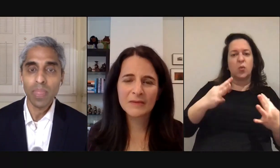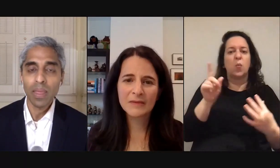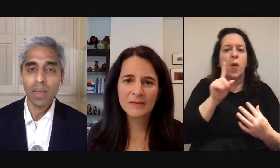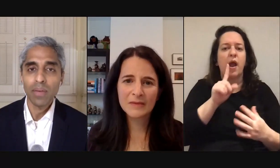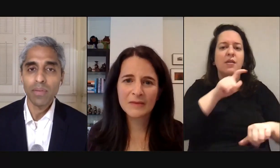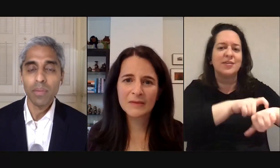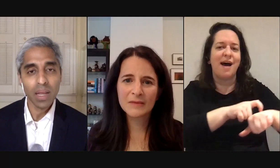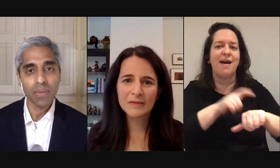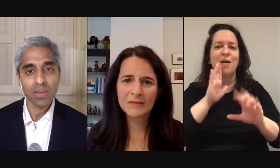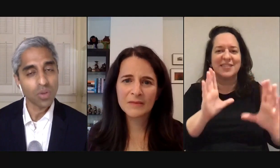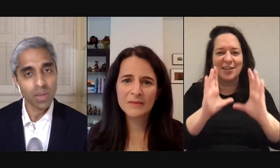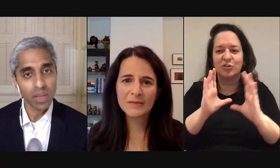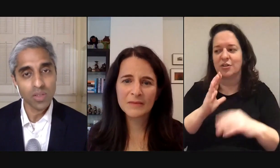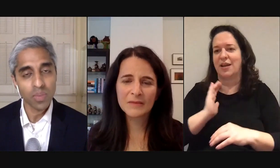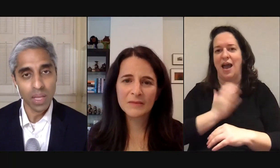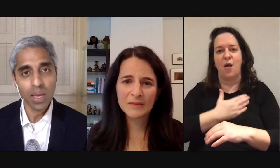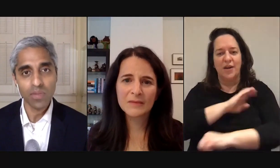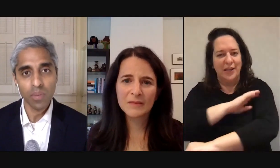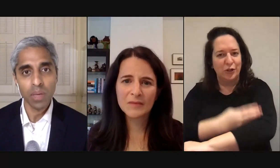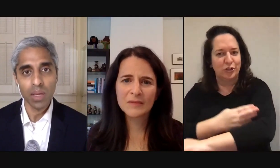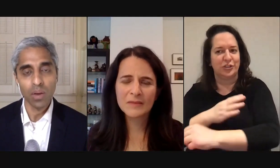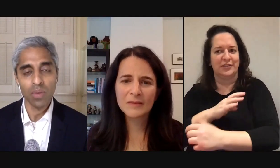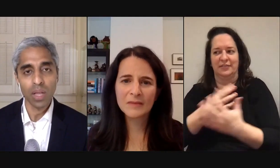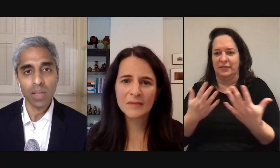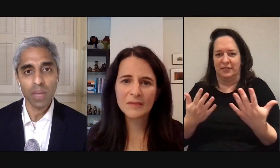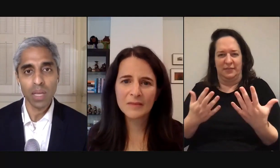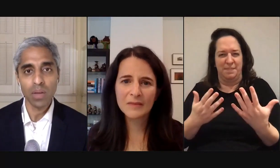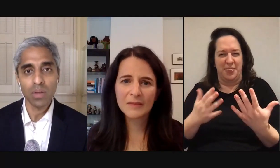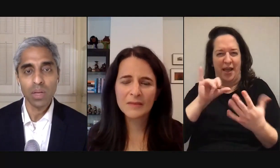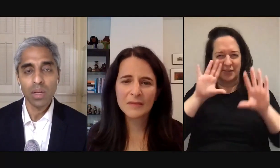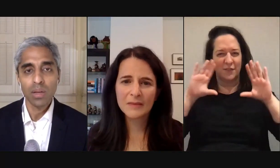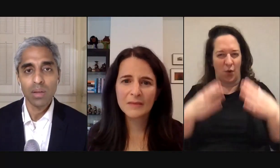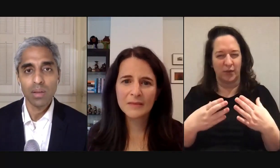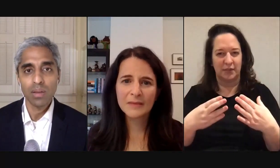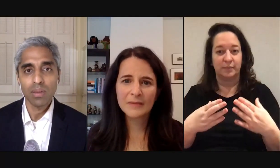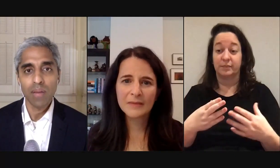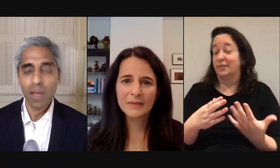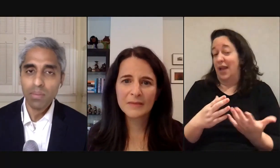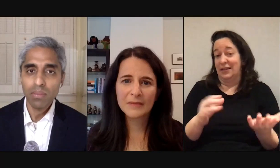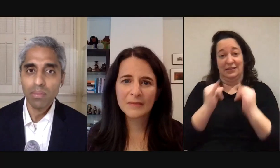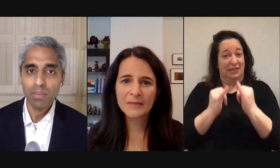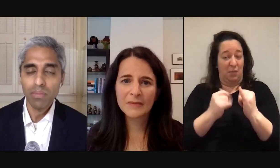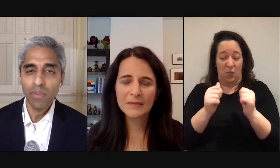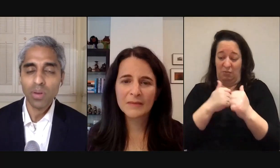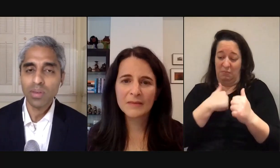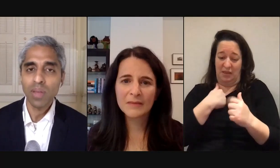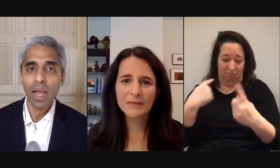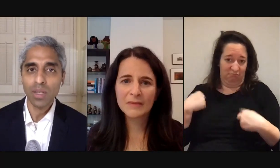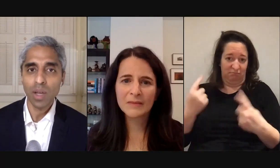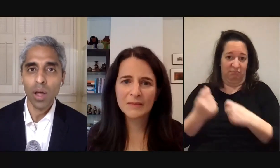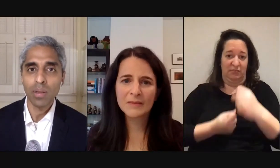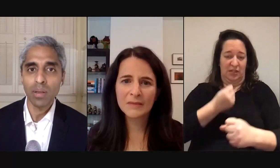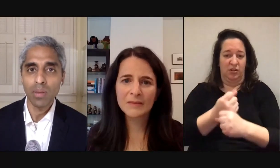for many of us and certainly this has been the case for me over the last many years that focus